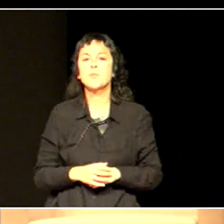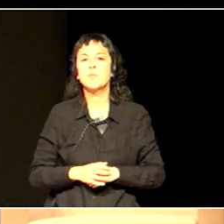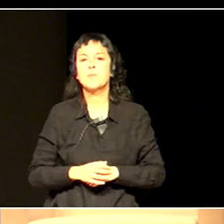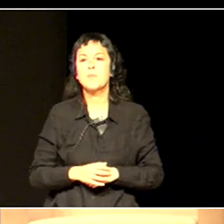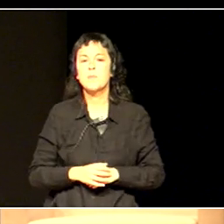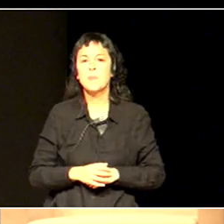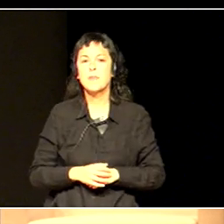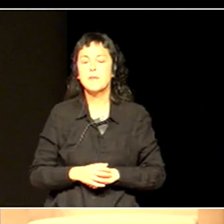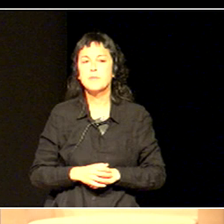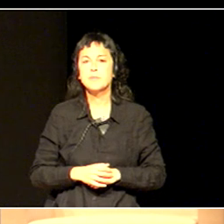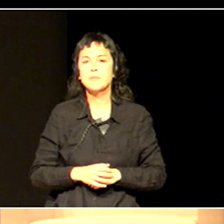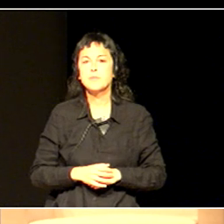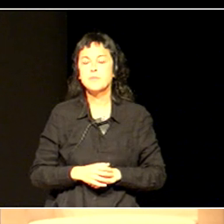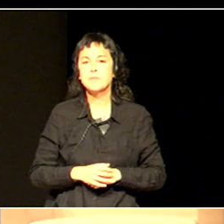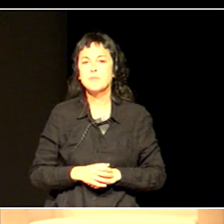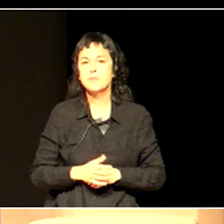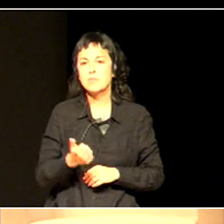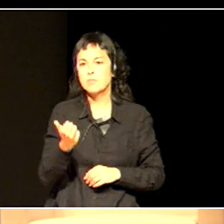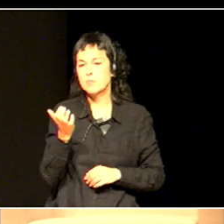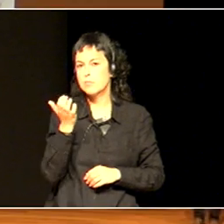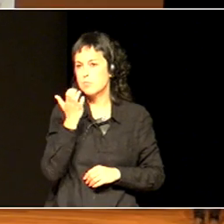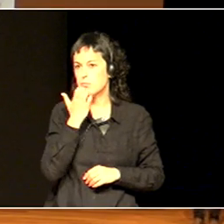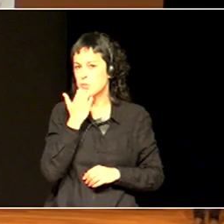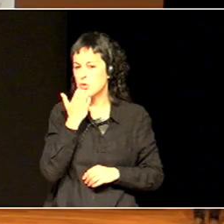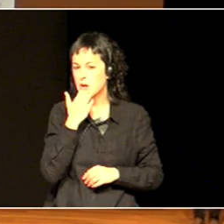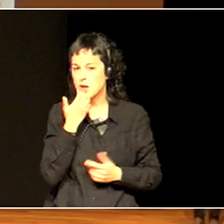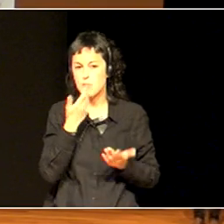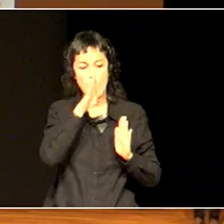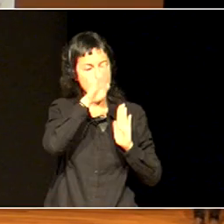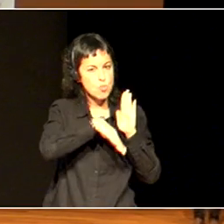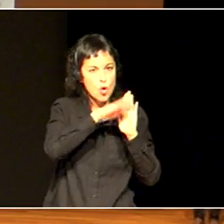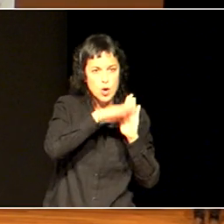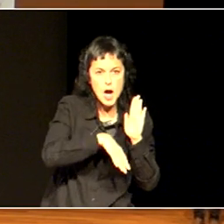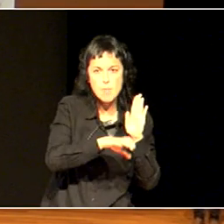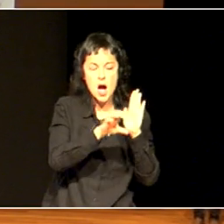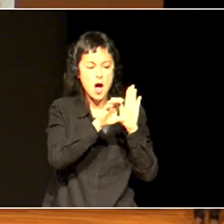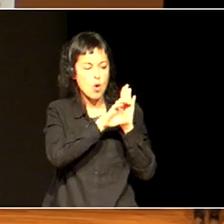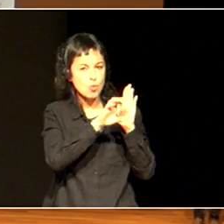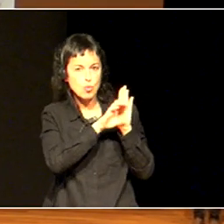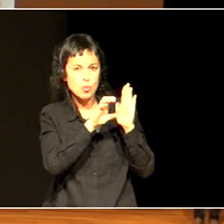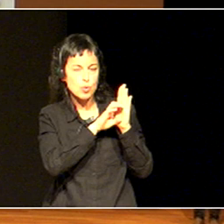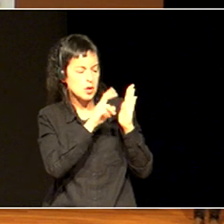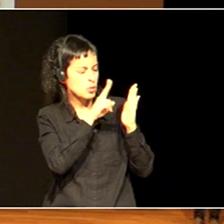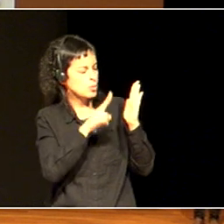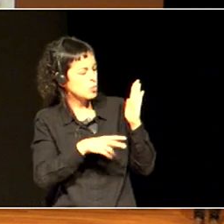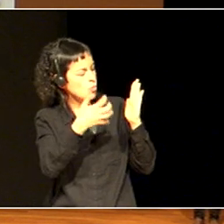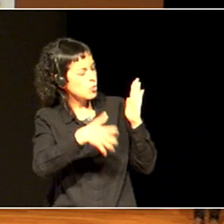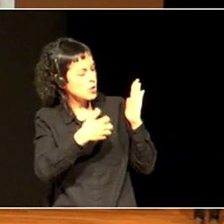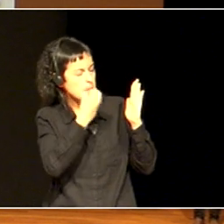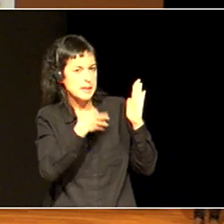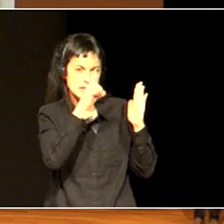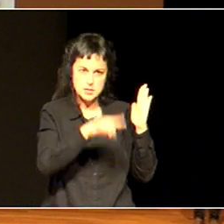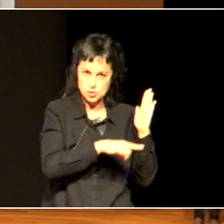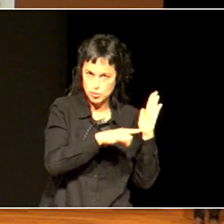the curriculum they thought worked well, what they wanted to change, and what needed some push and development.